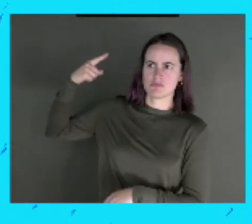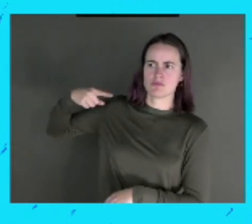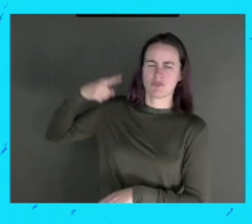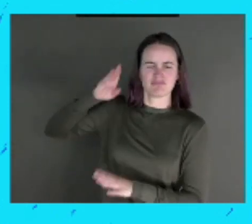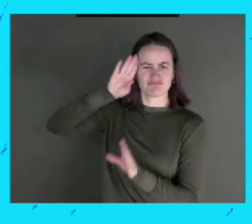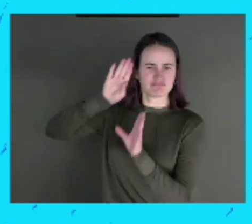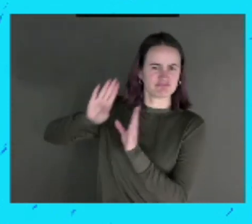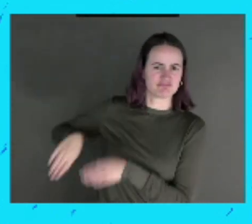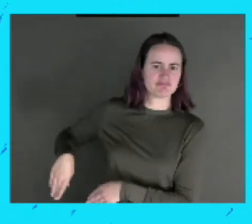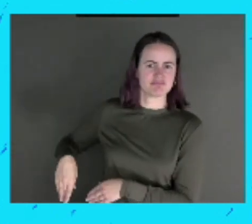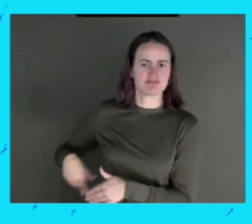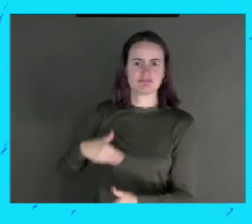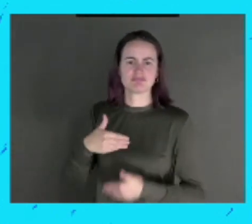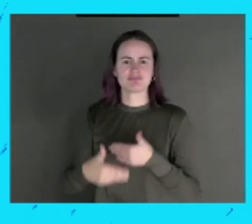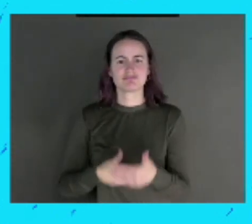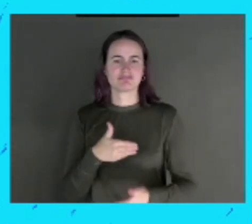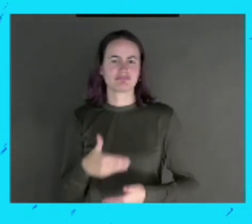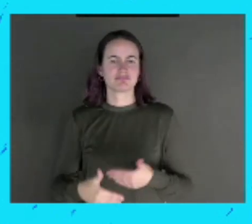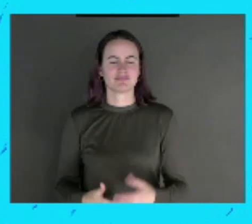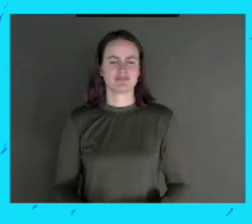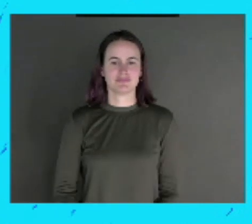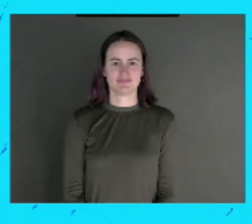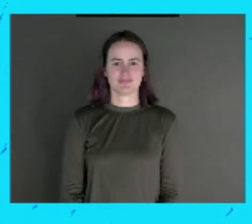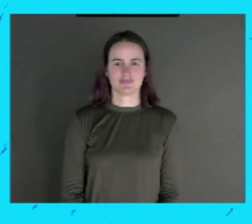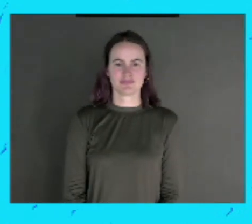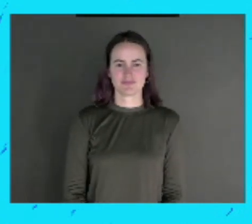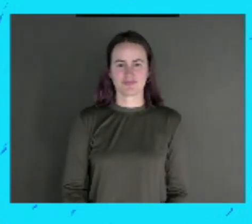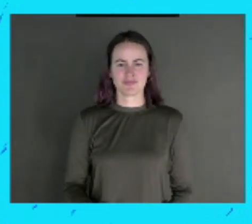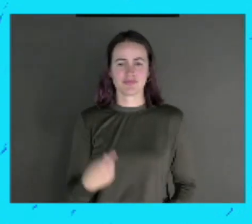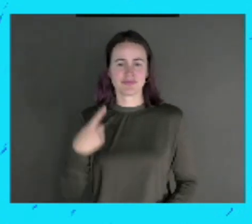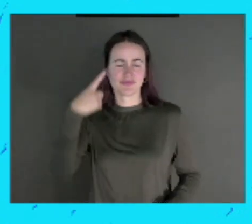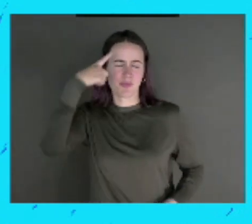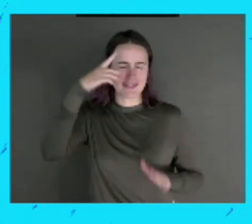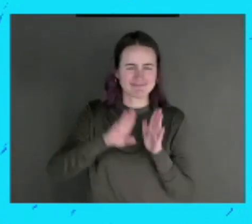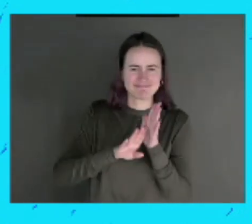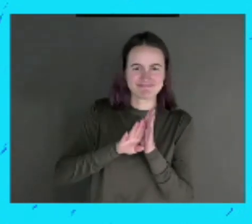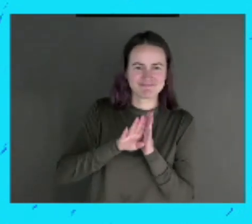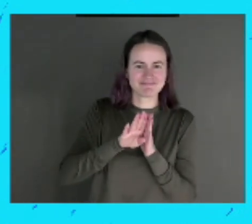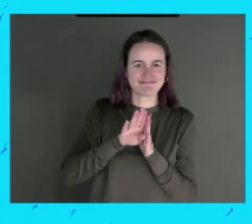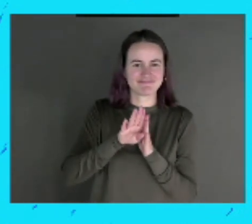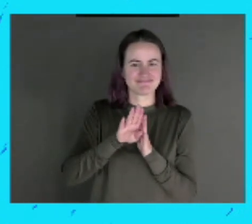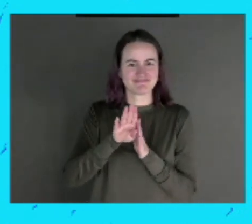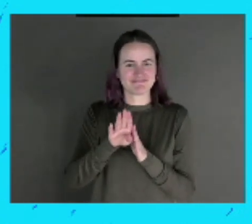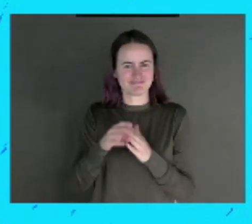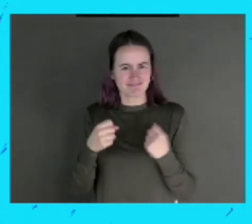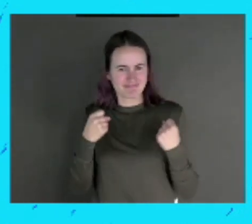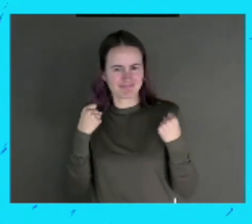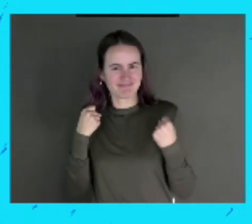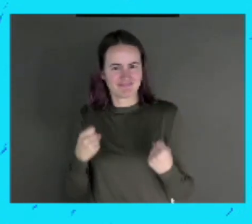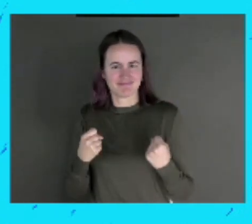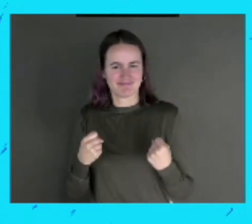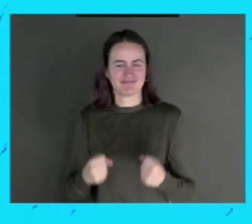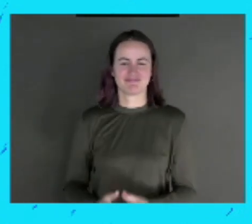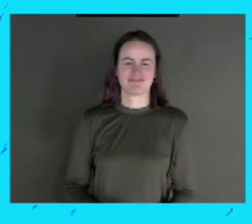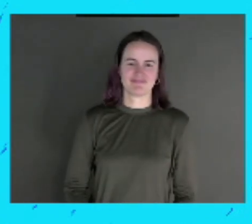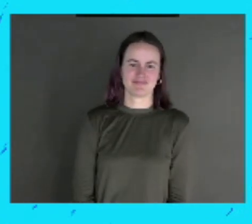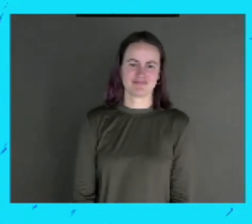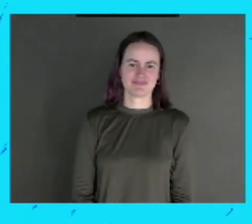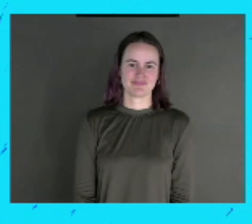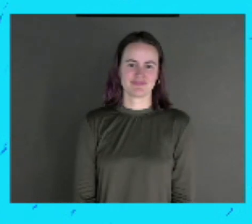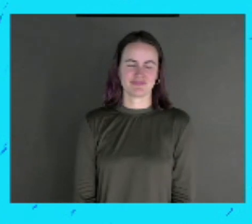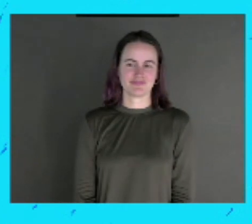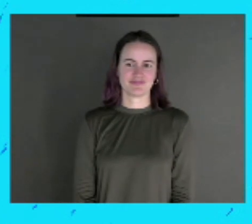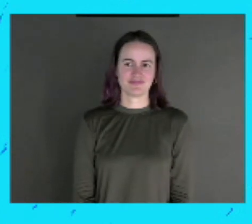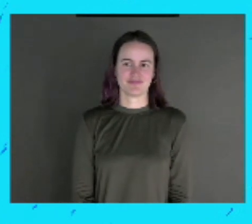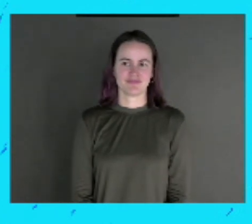your brain is much more nice, ready to realize what's yours. Feel the sound